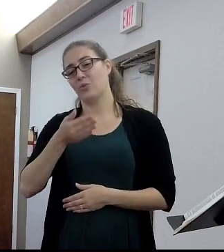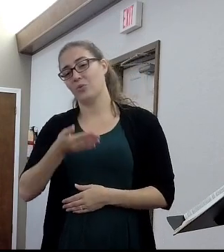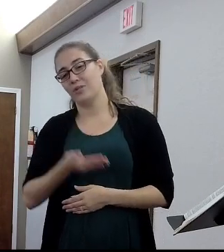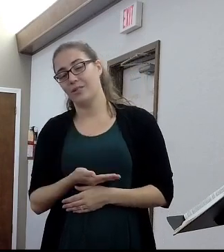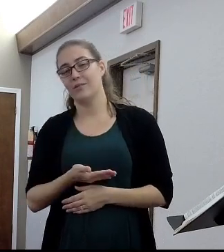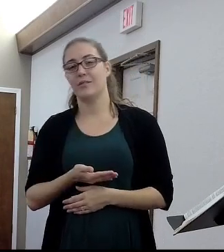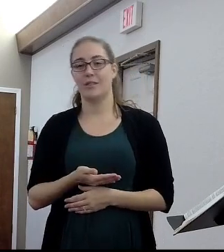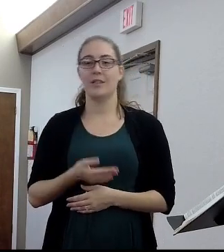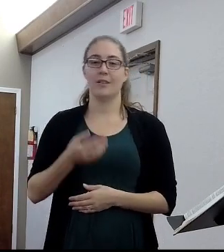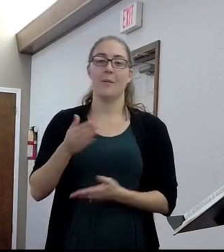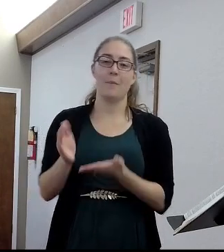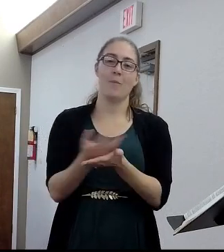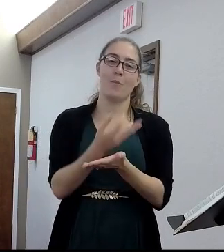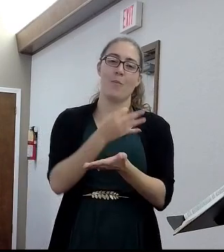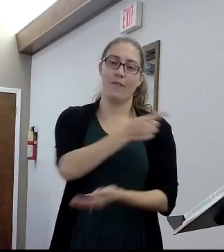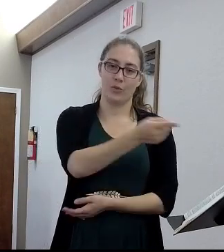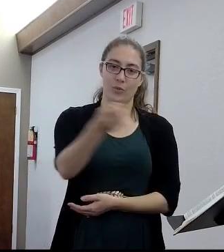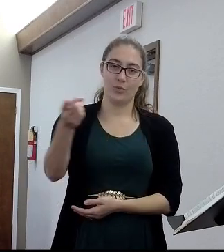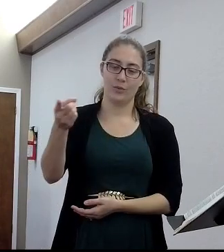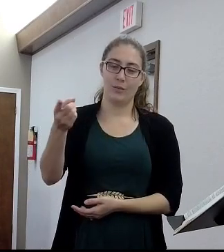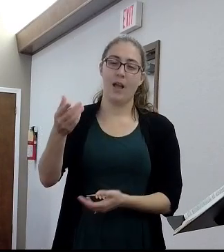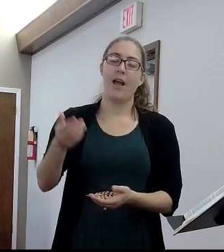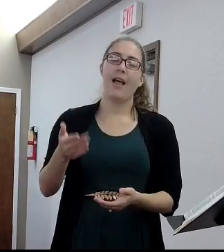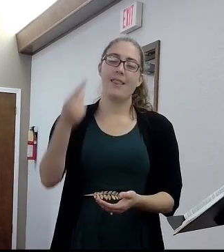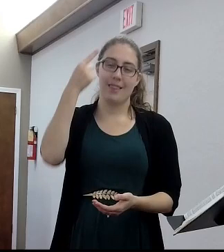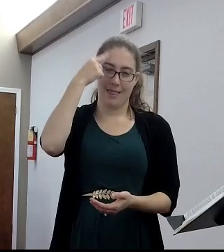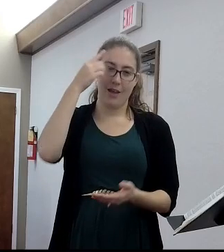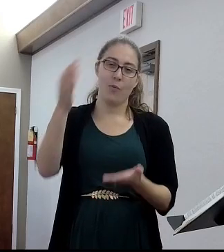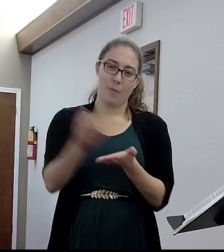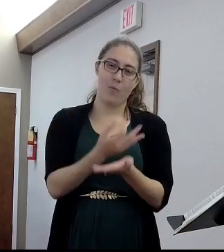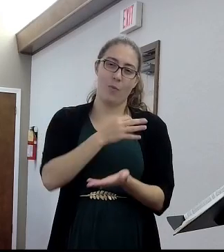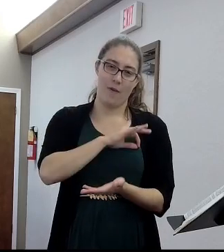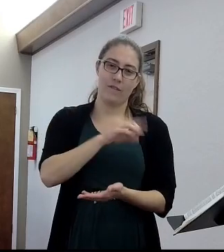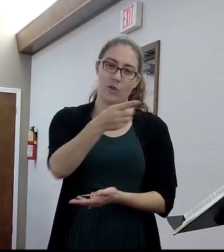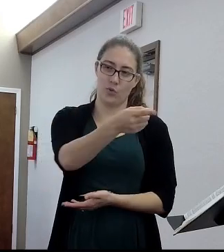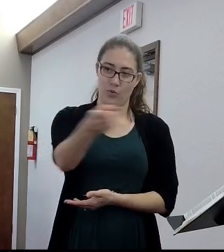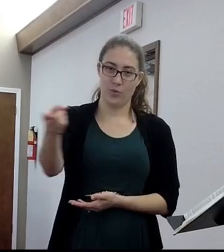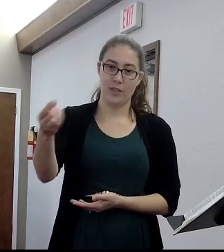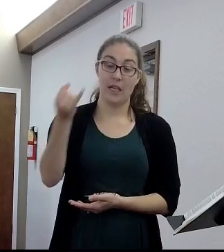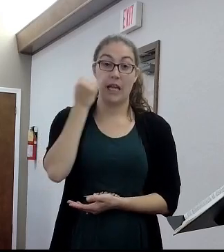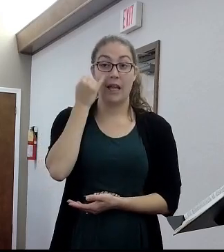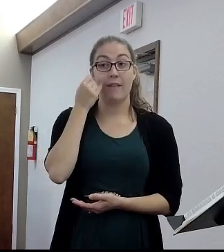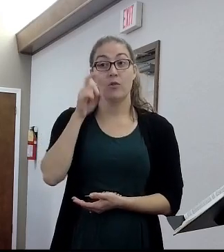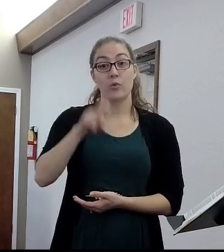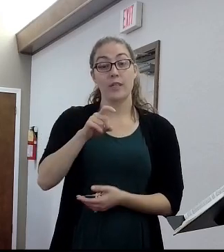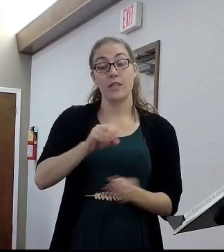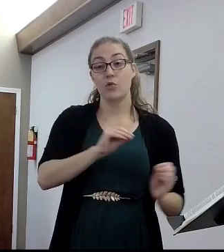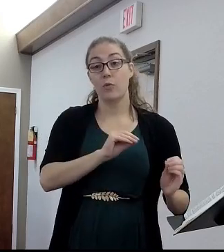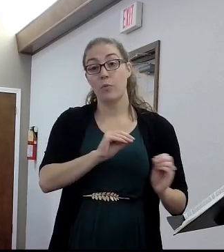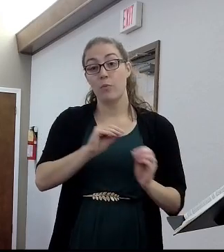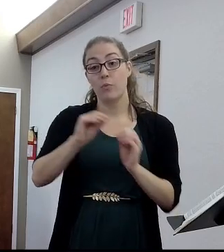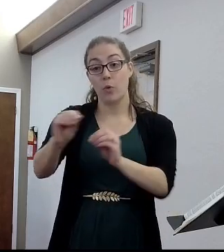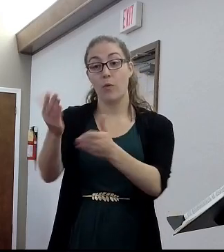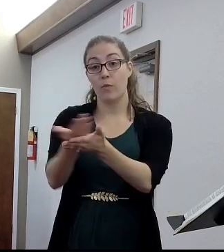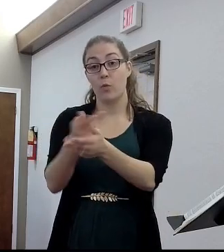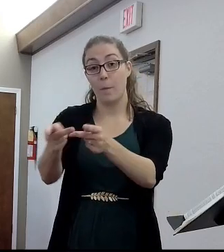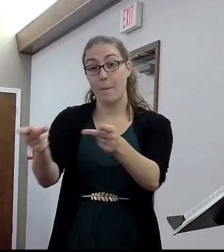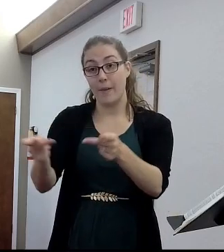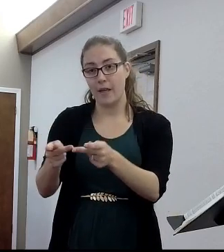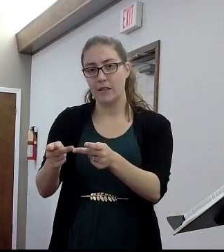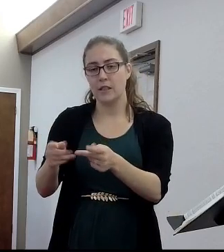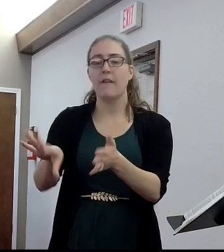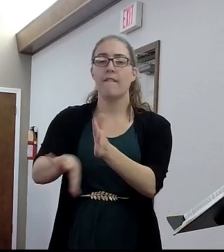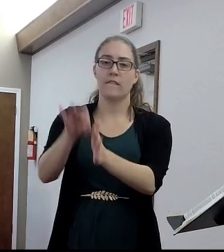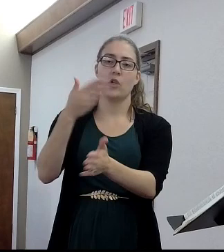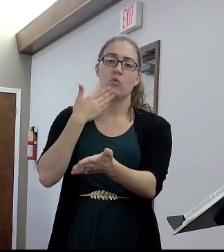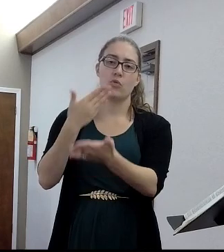this is kind of interesting. I think it'll be a help to you. And it also helps you find a good, if you have to move, you find a good church home if you can understand